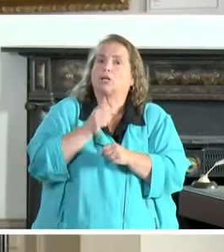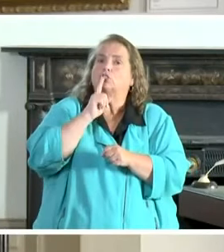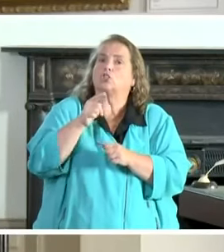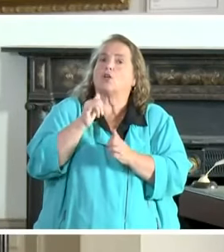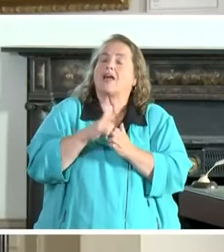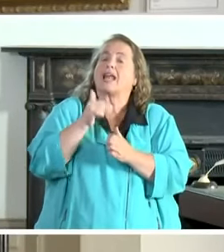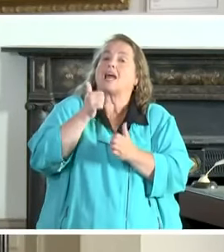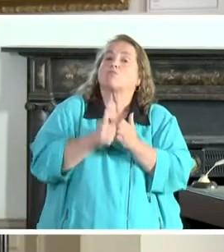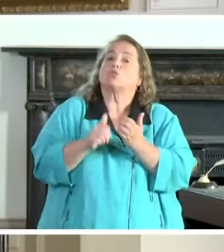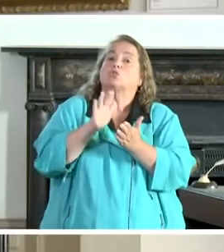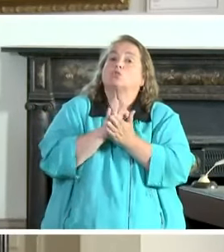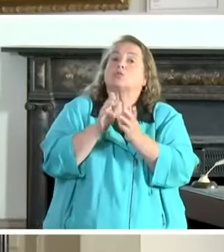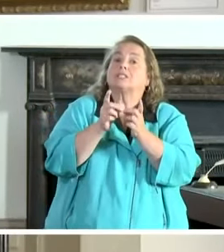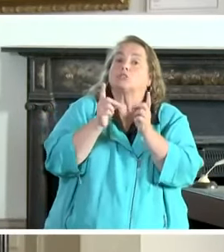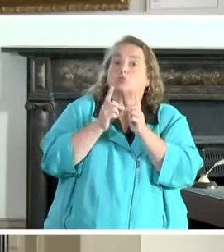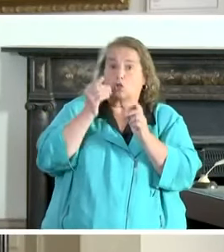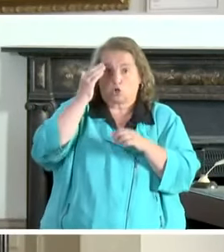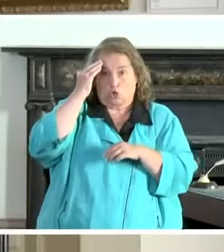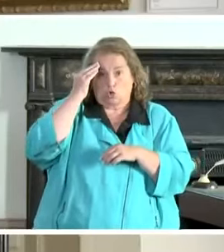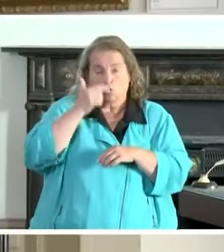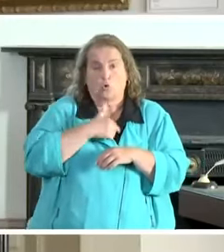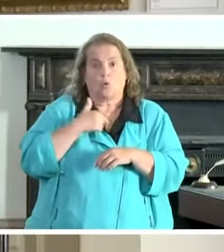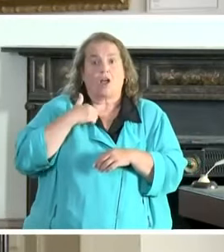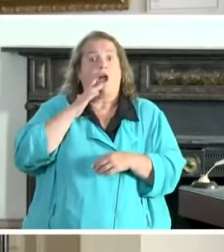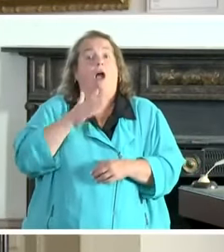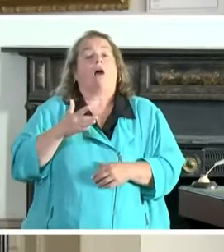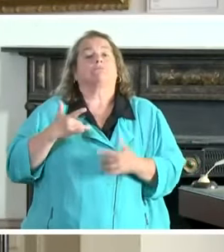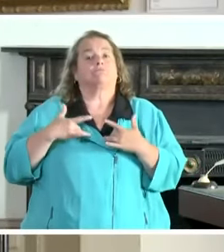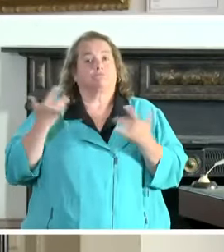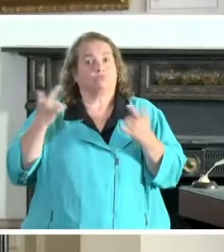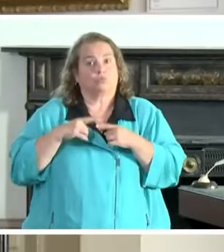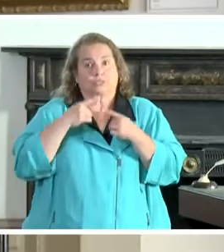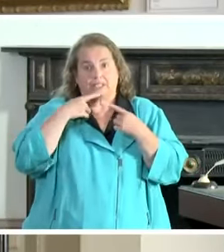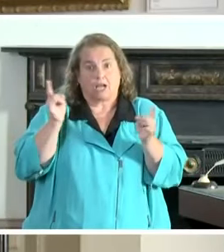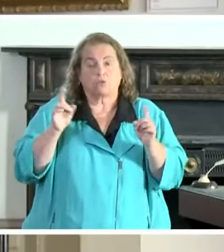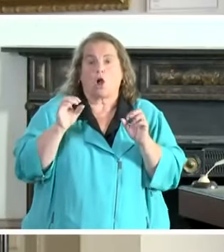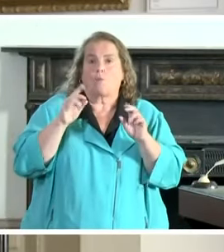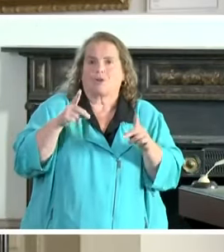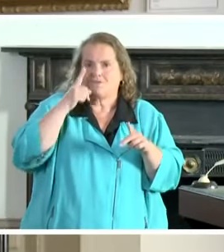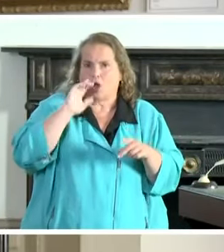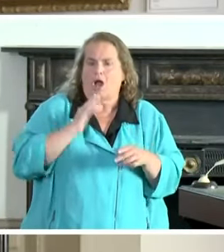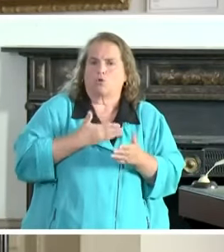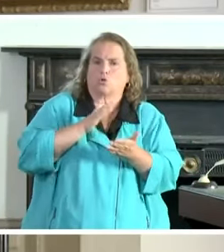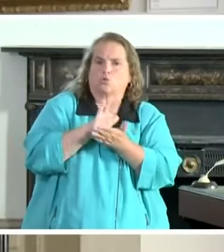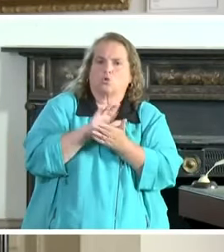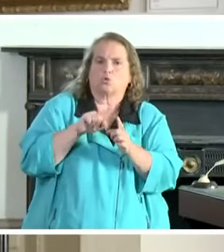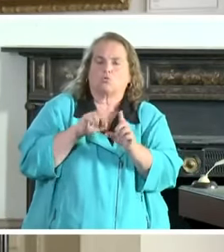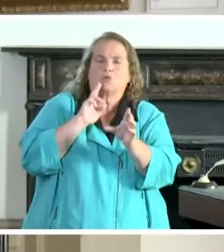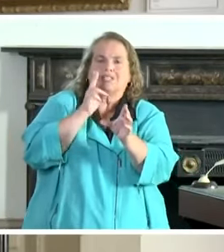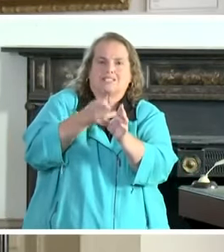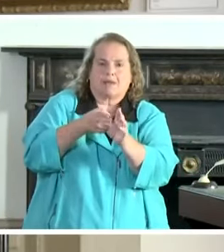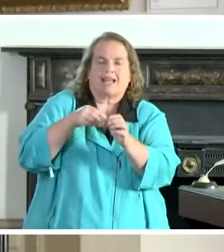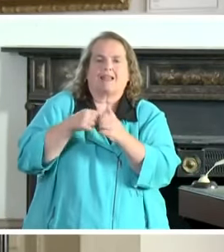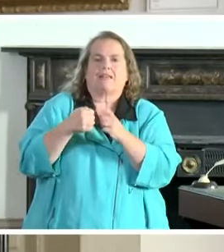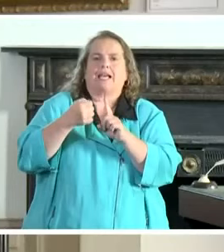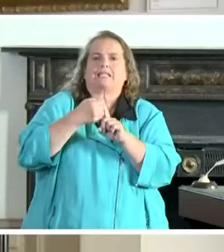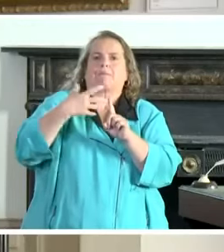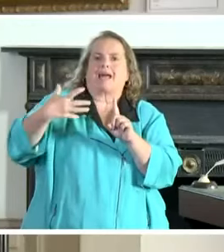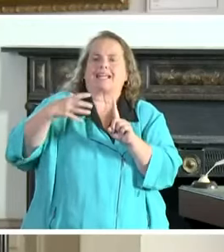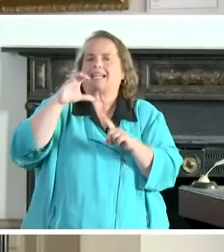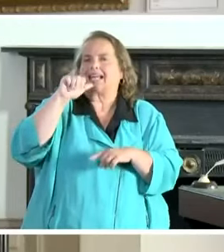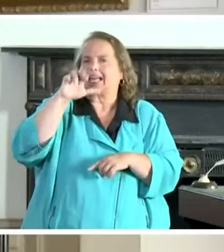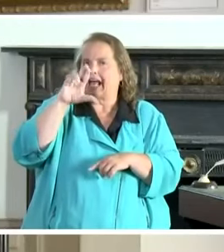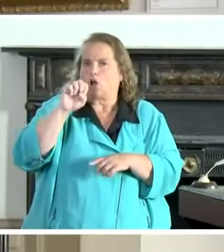school district knows that we are pleased to announce the opportunity for our schools to participate in the expanded care